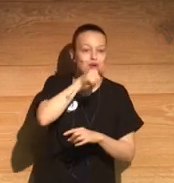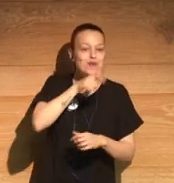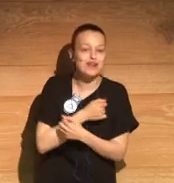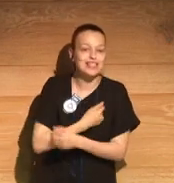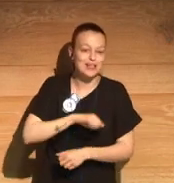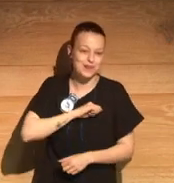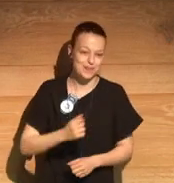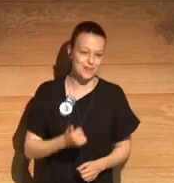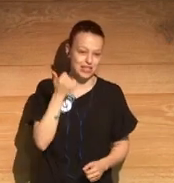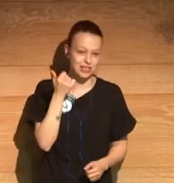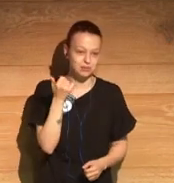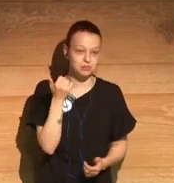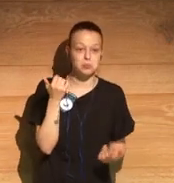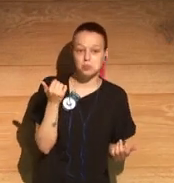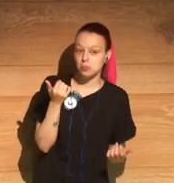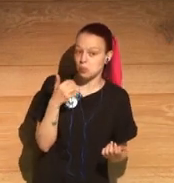people love us more.